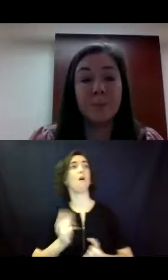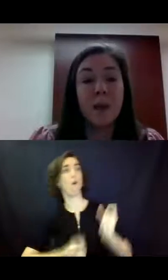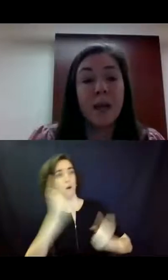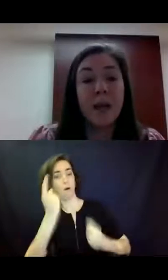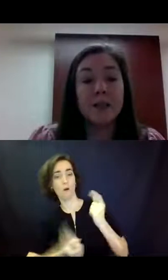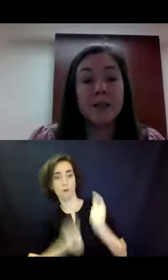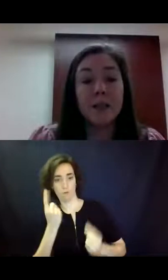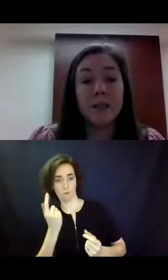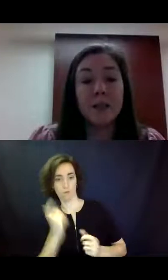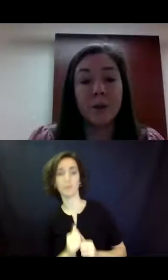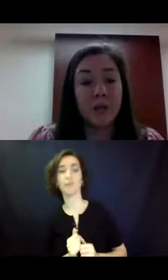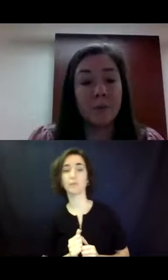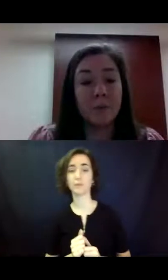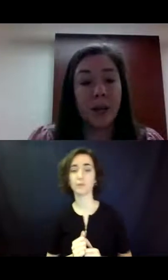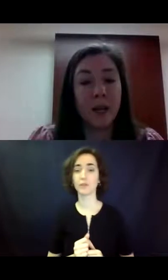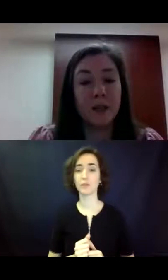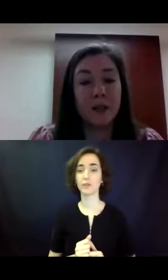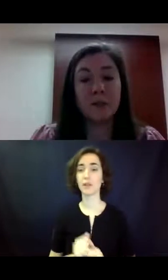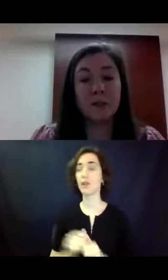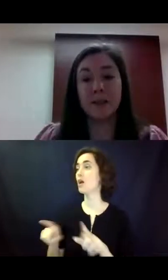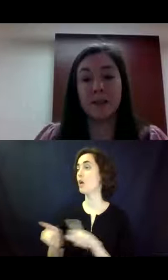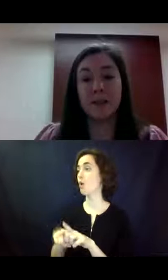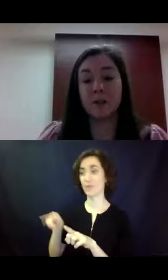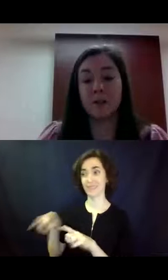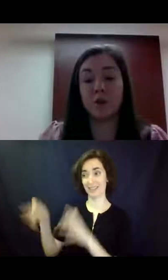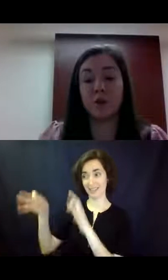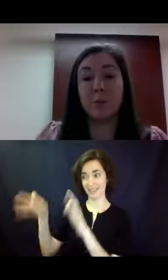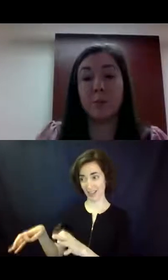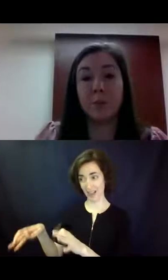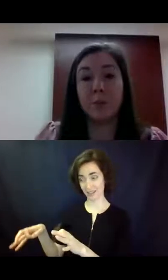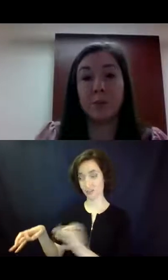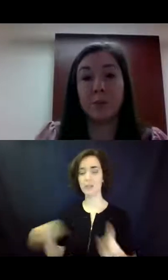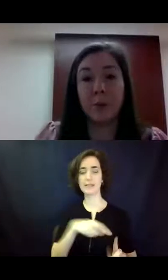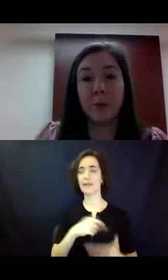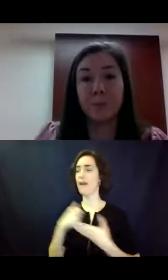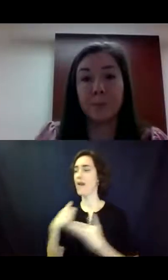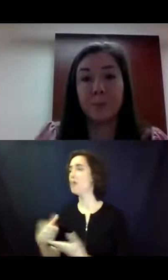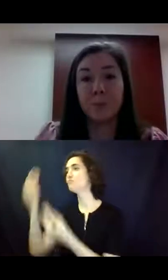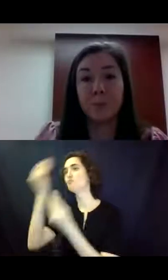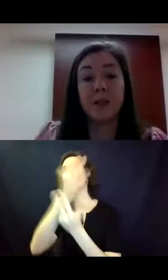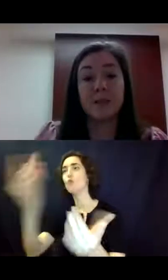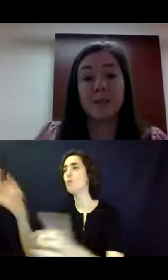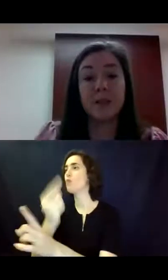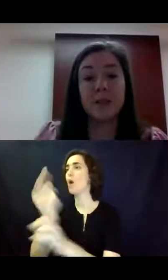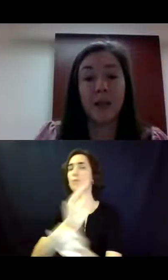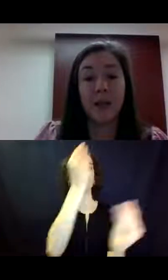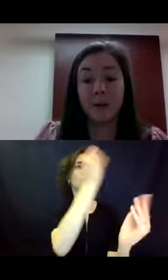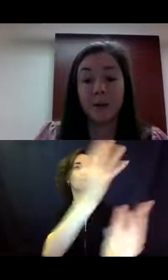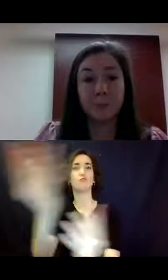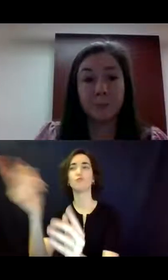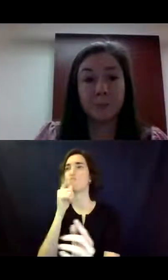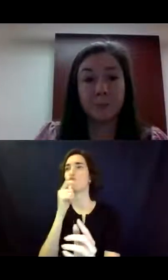and assist the adult in communicating the adult's decisions to the appropriate people once that decision is made.